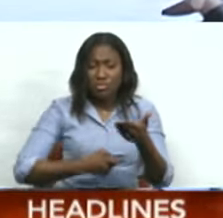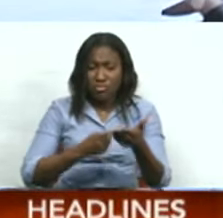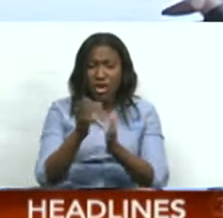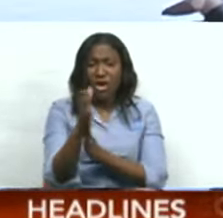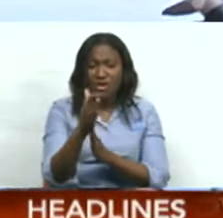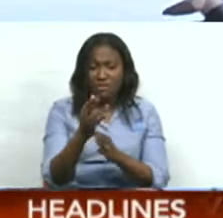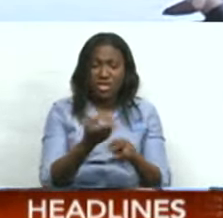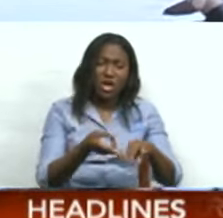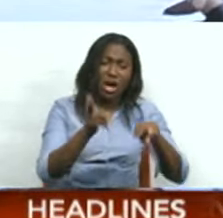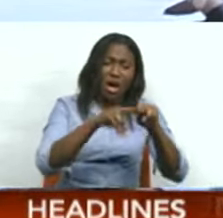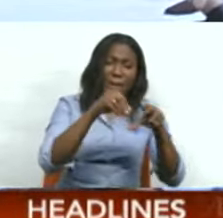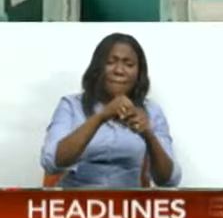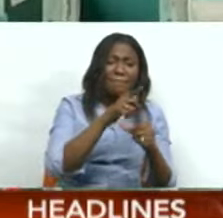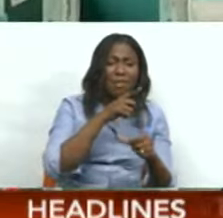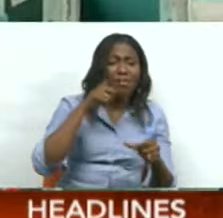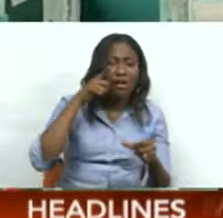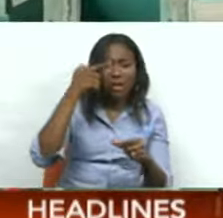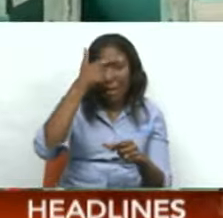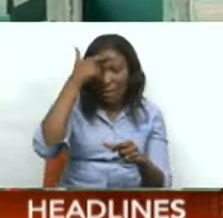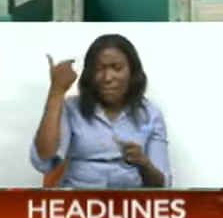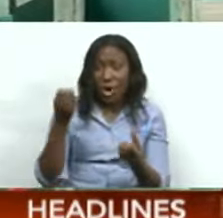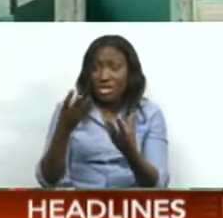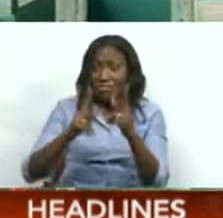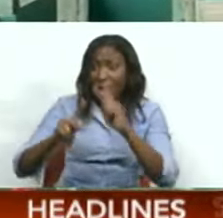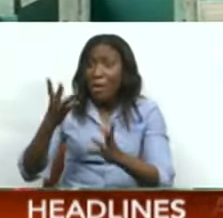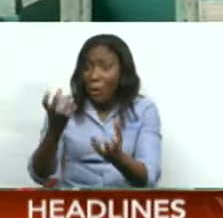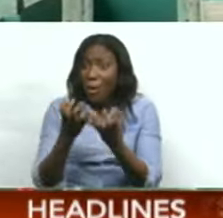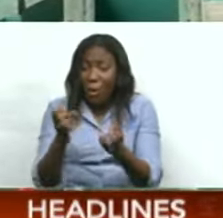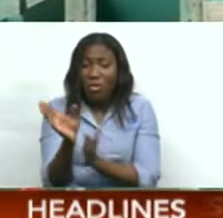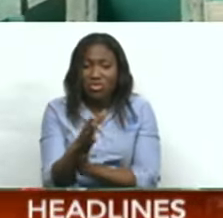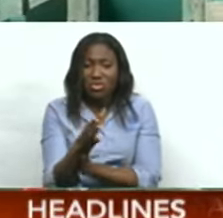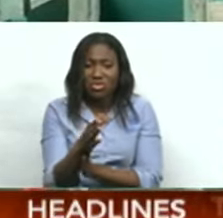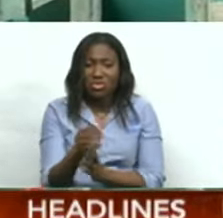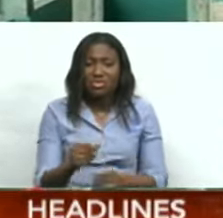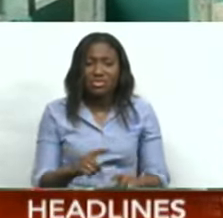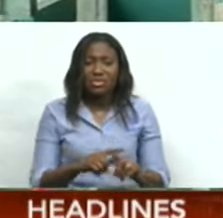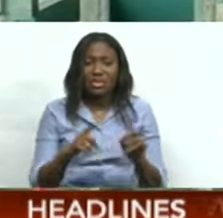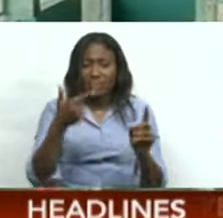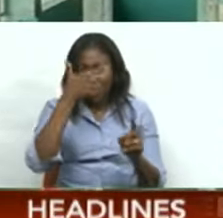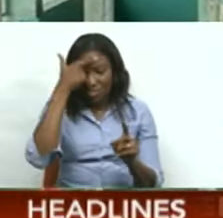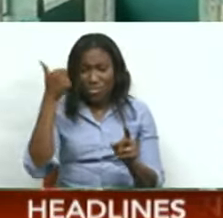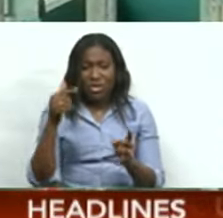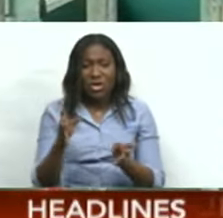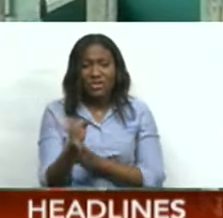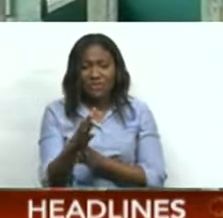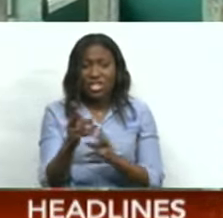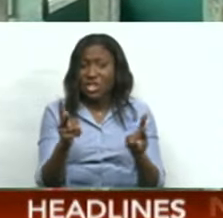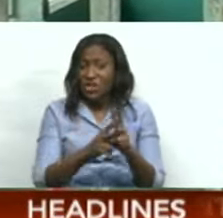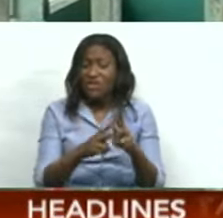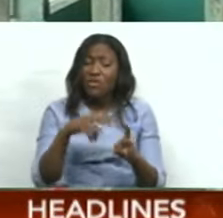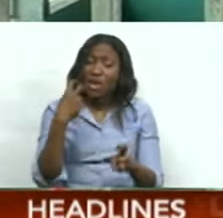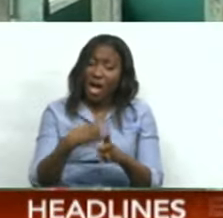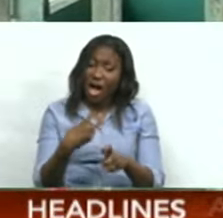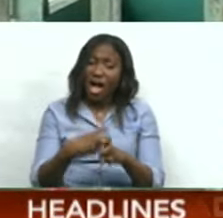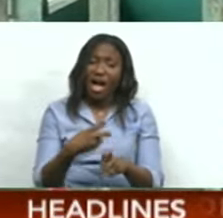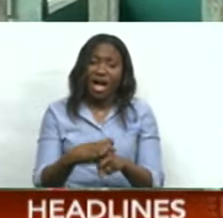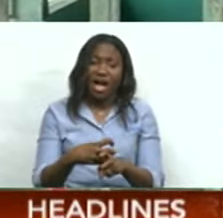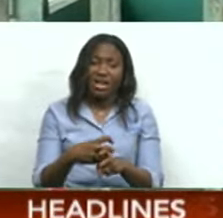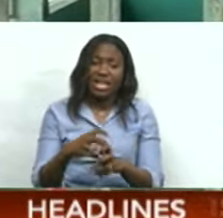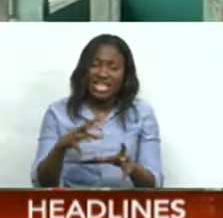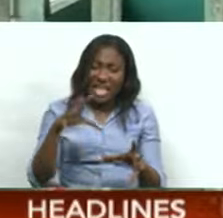length because of demand. We need to get an understanding because the fish is very hard to catch around this time because of the hot sun,